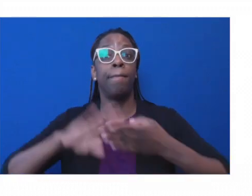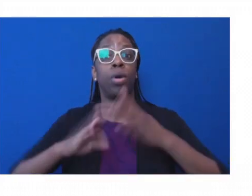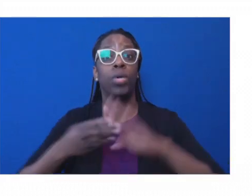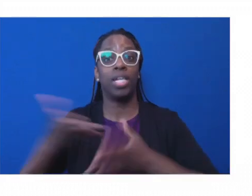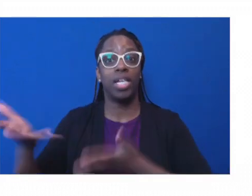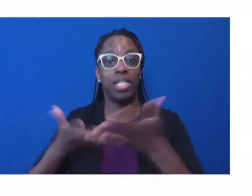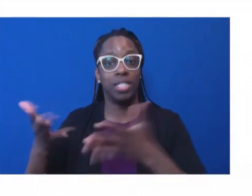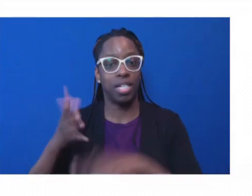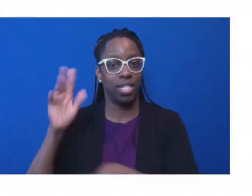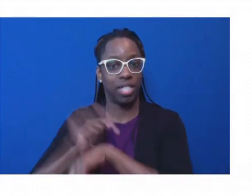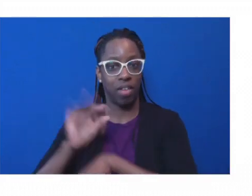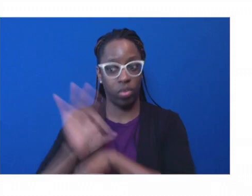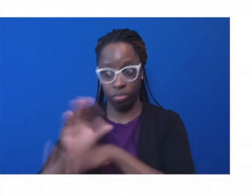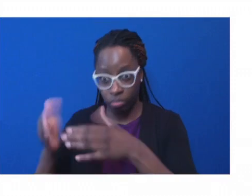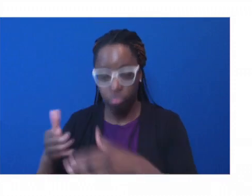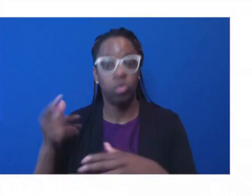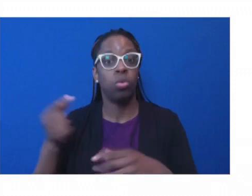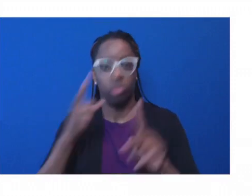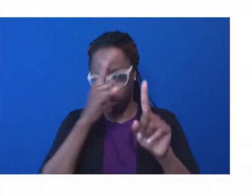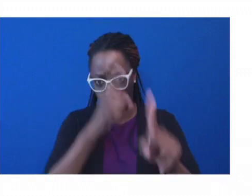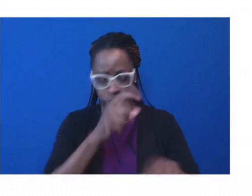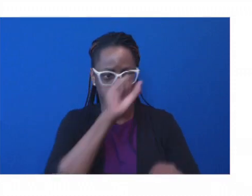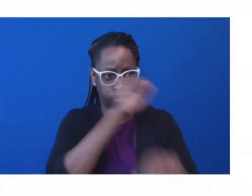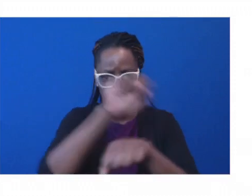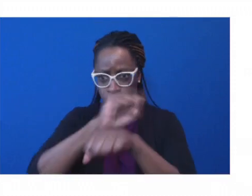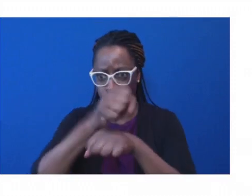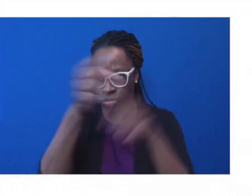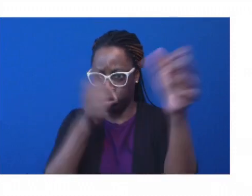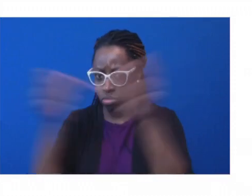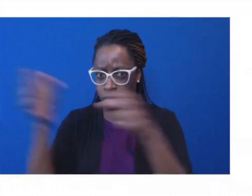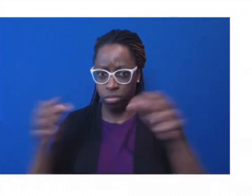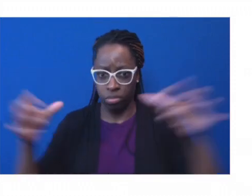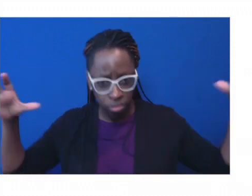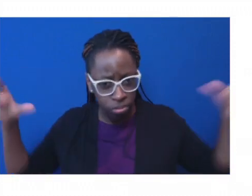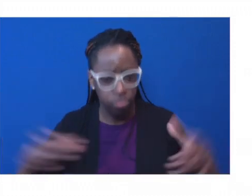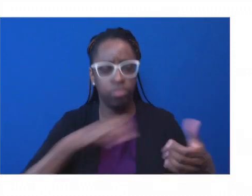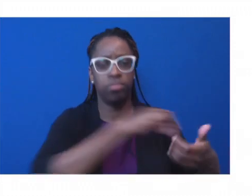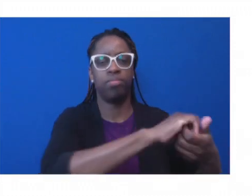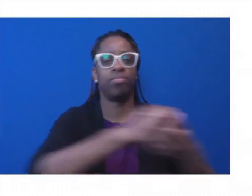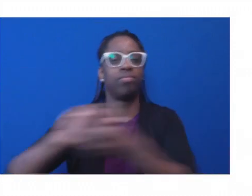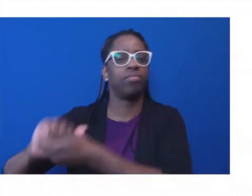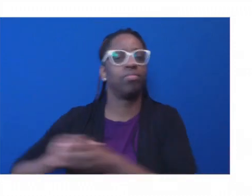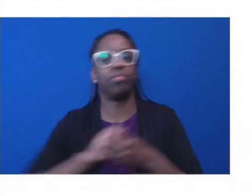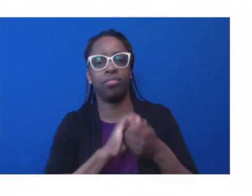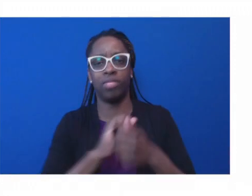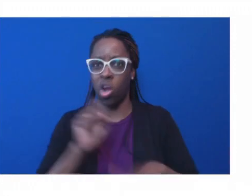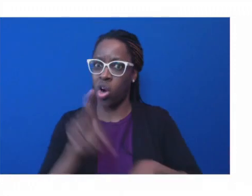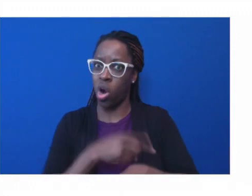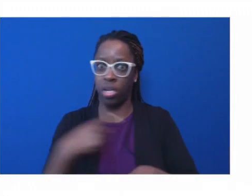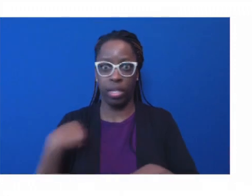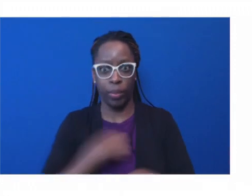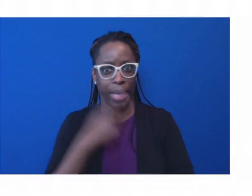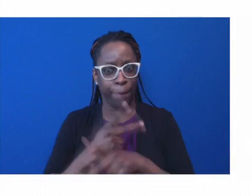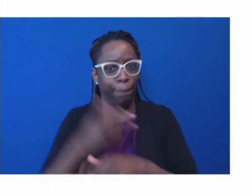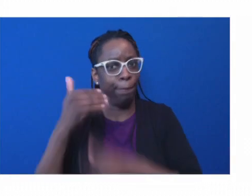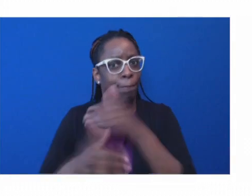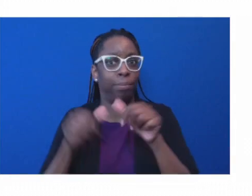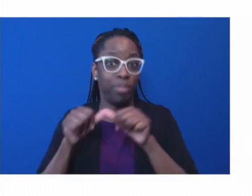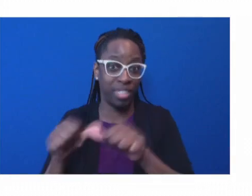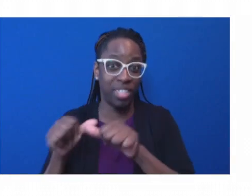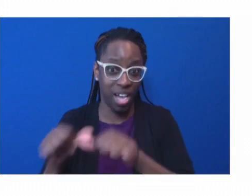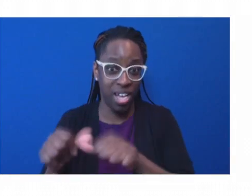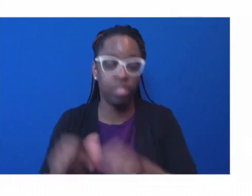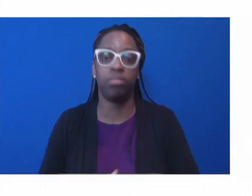communities as we move forward in a culturally and linguistically appropriate way. But that really isn't just about